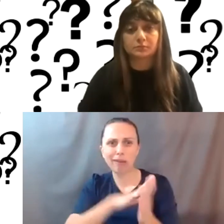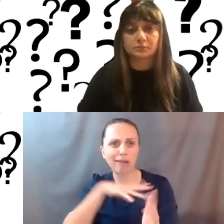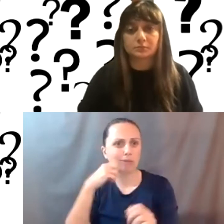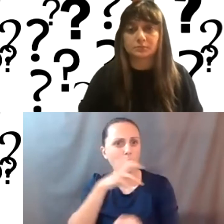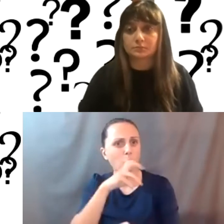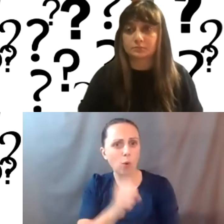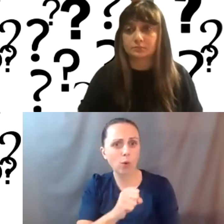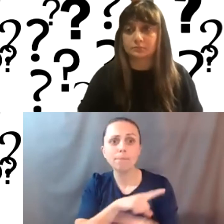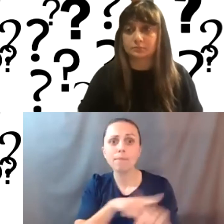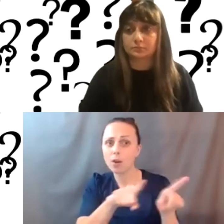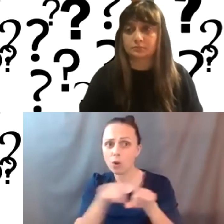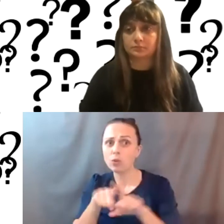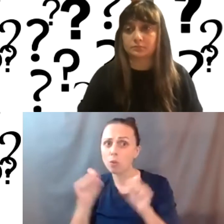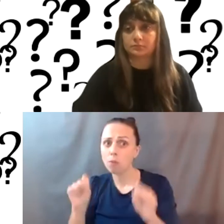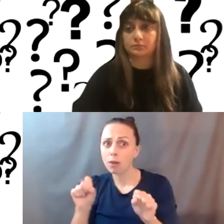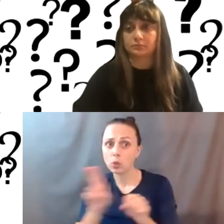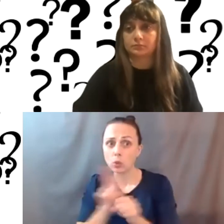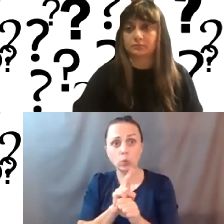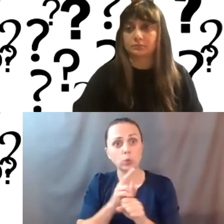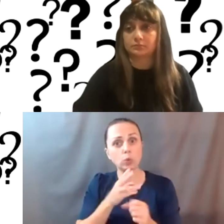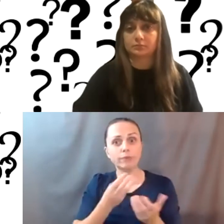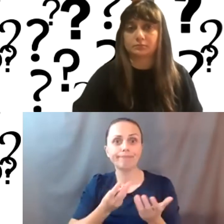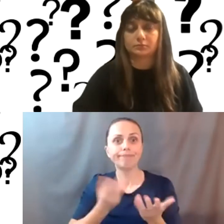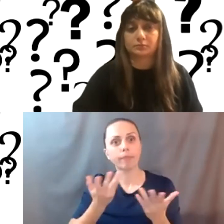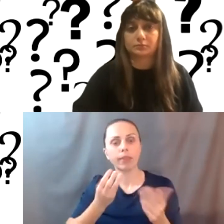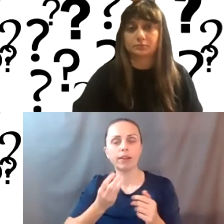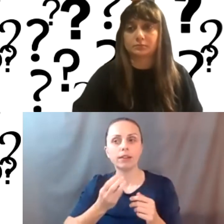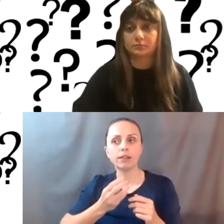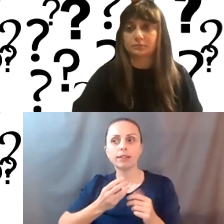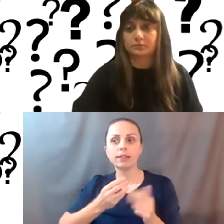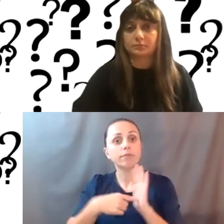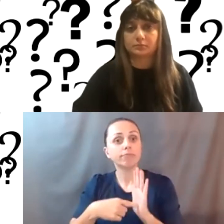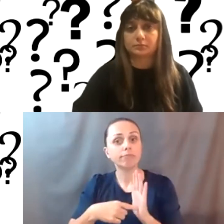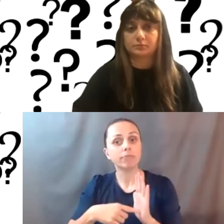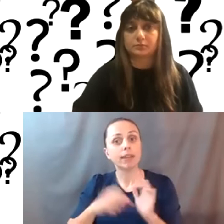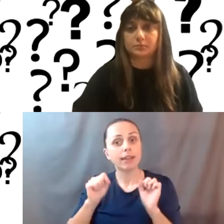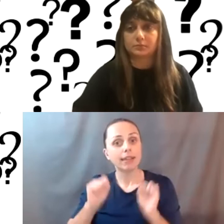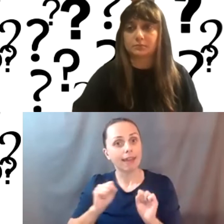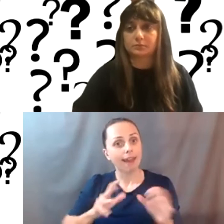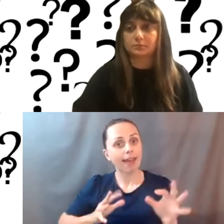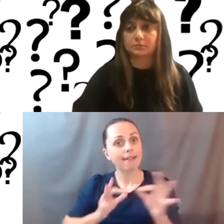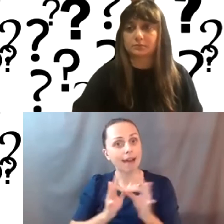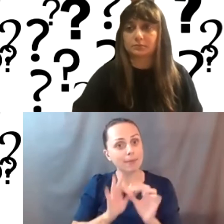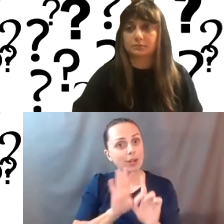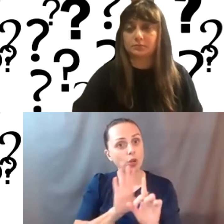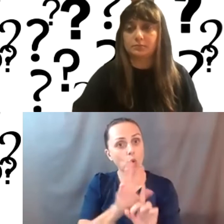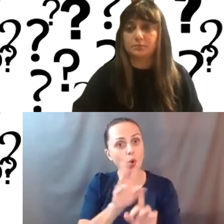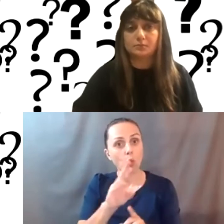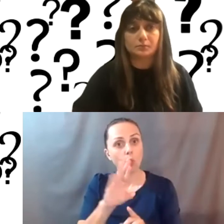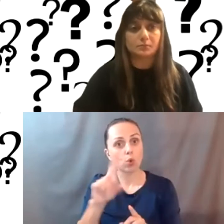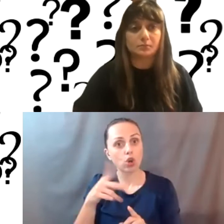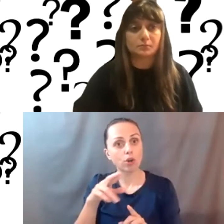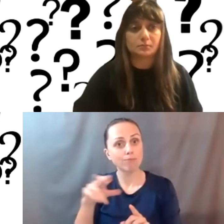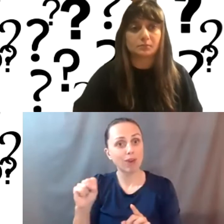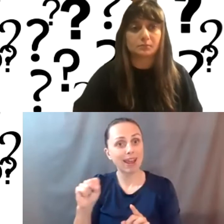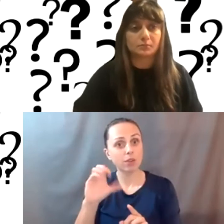possibilities of using what I would say, you know, um, would just be to potentially update the WordPress core and